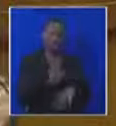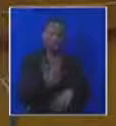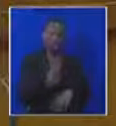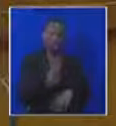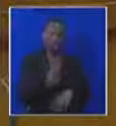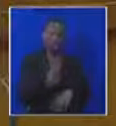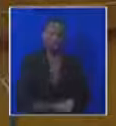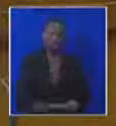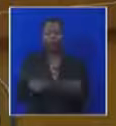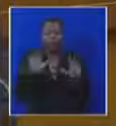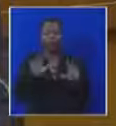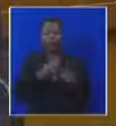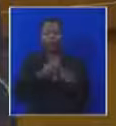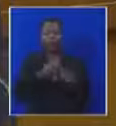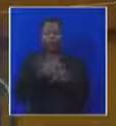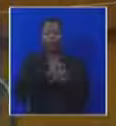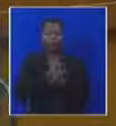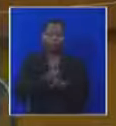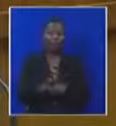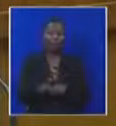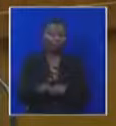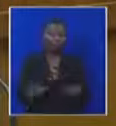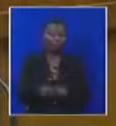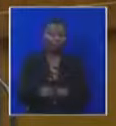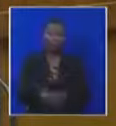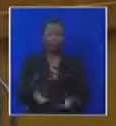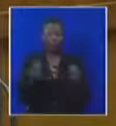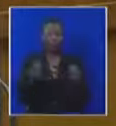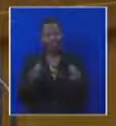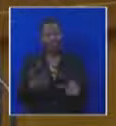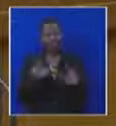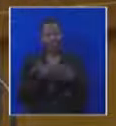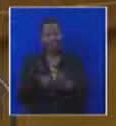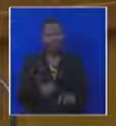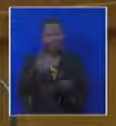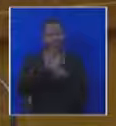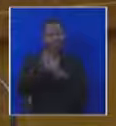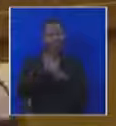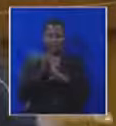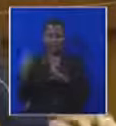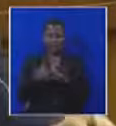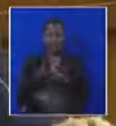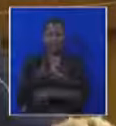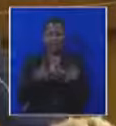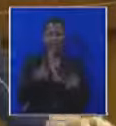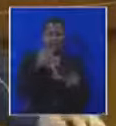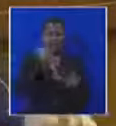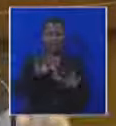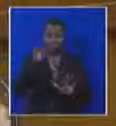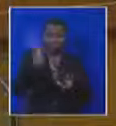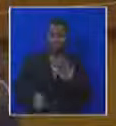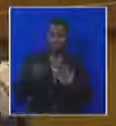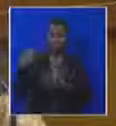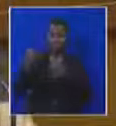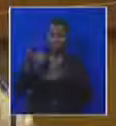The 9-point plan, the very self 9-point plan that led to a 74% drop in foreign direct investment last